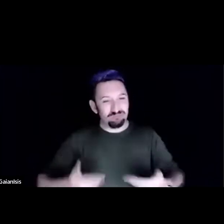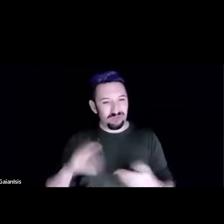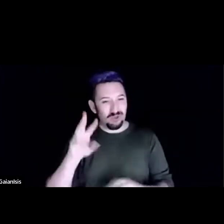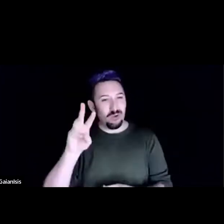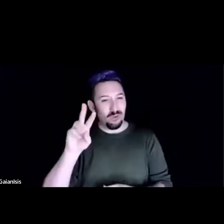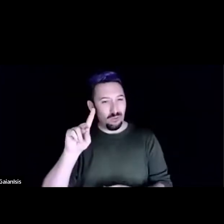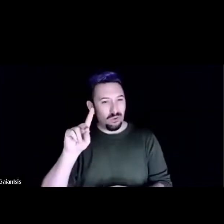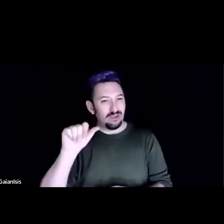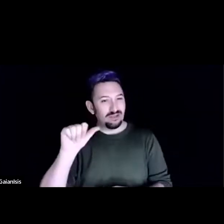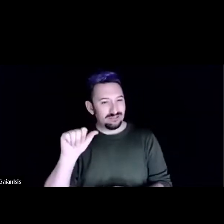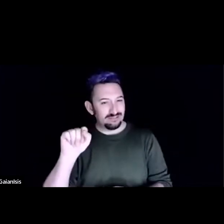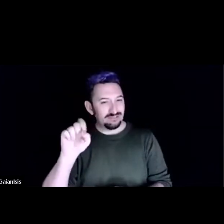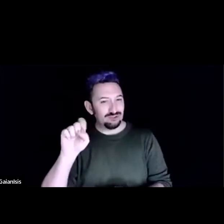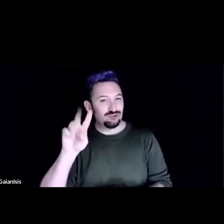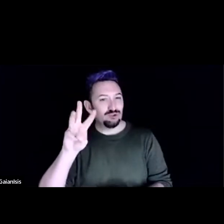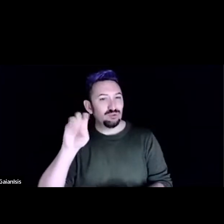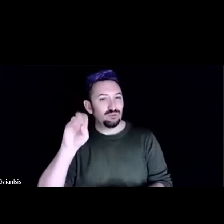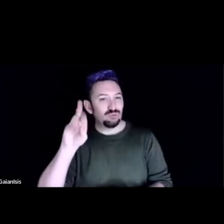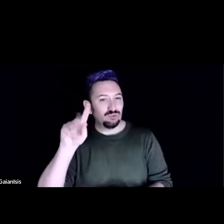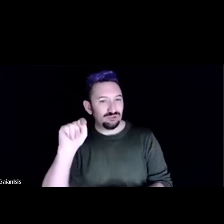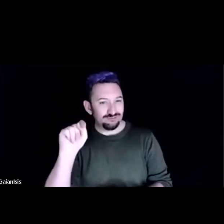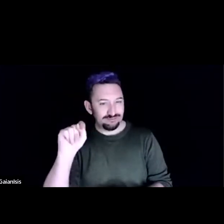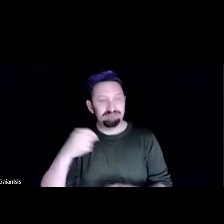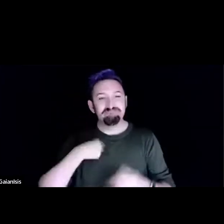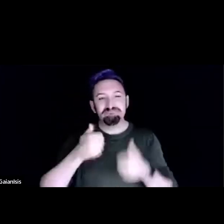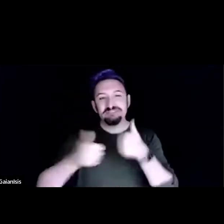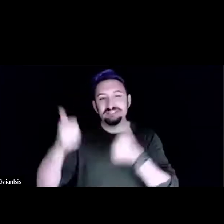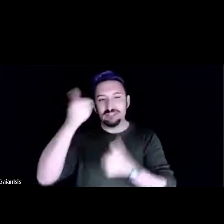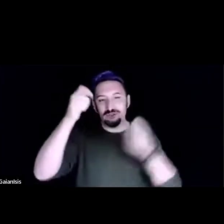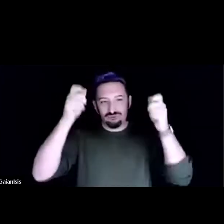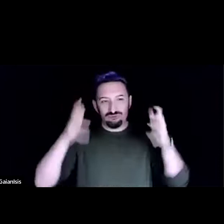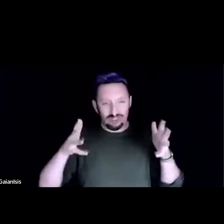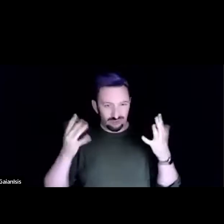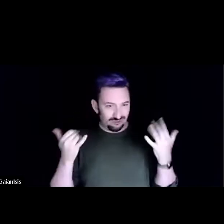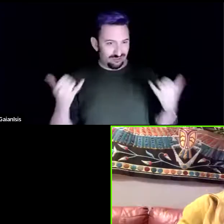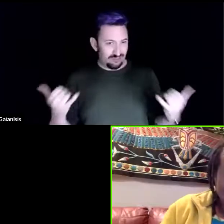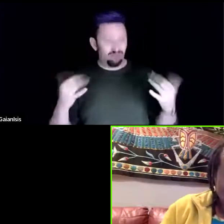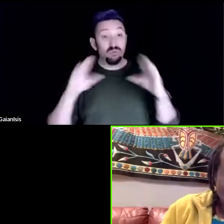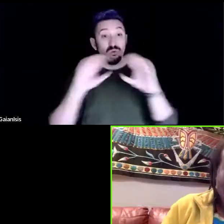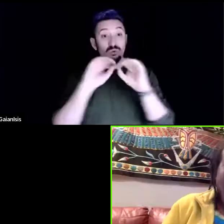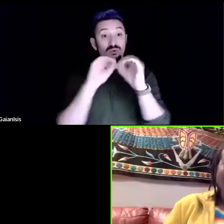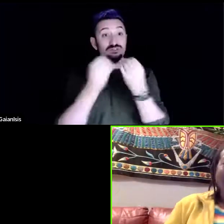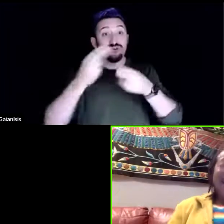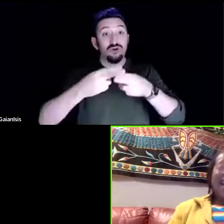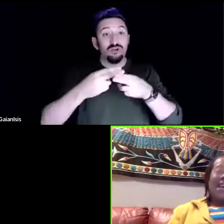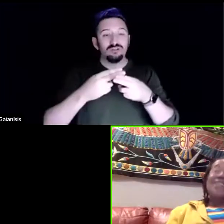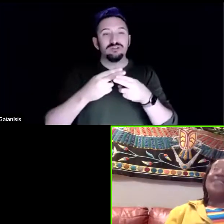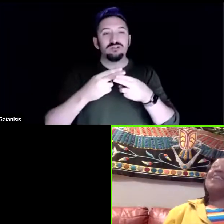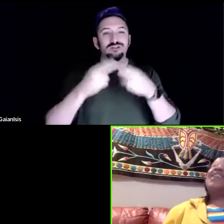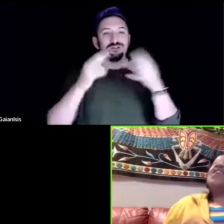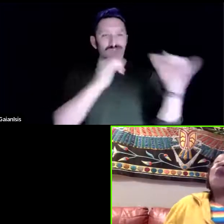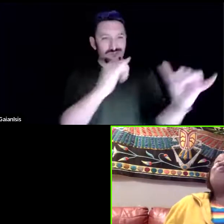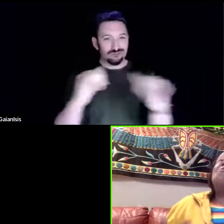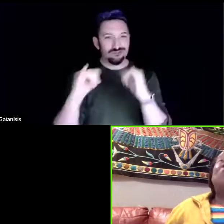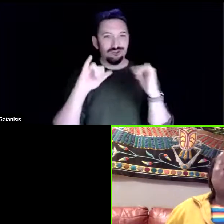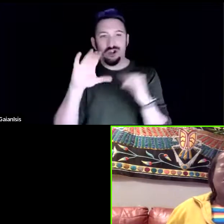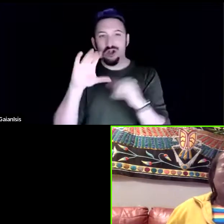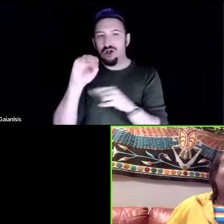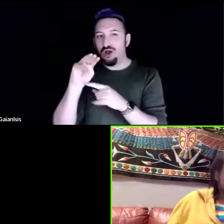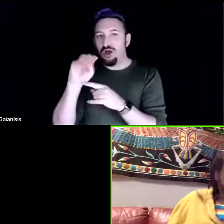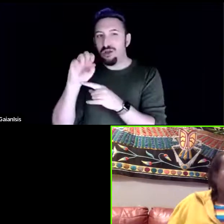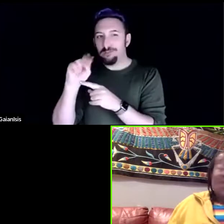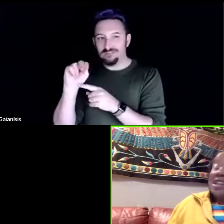I am the executive director now of an organization called common vision and common